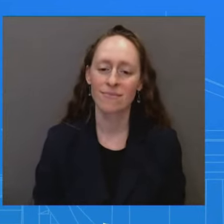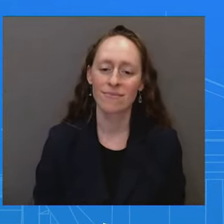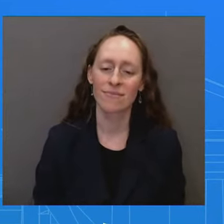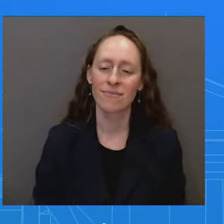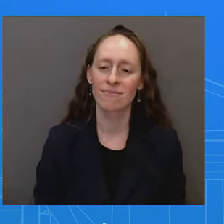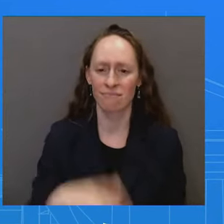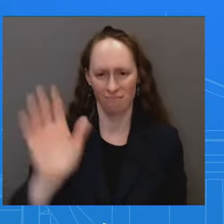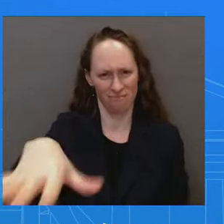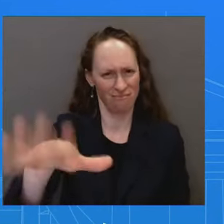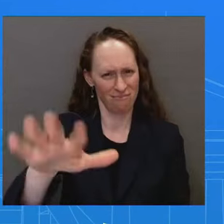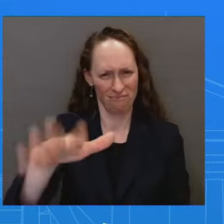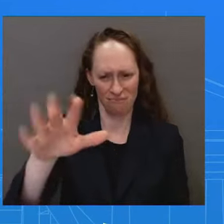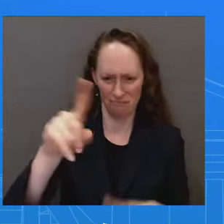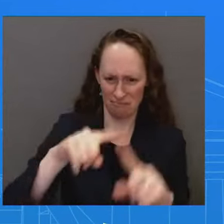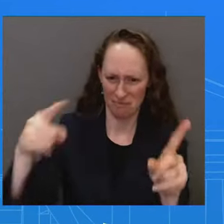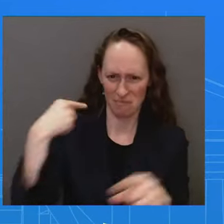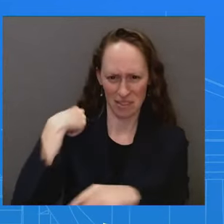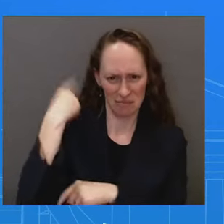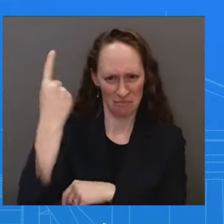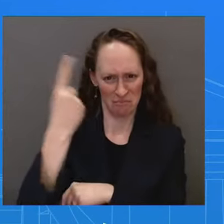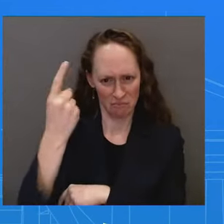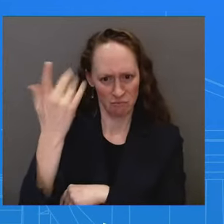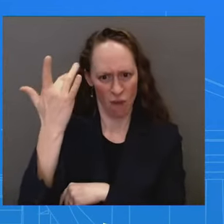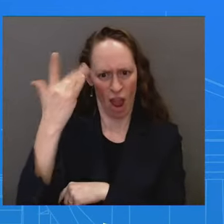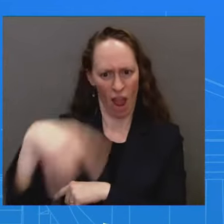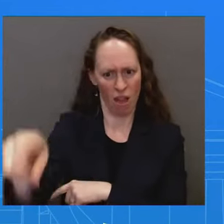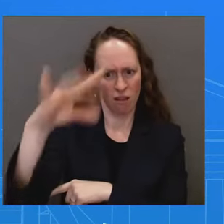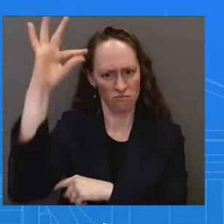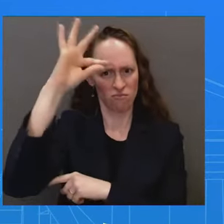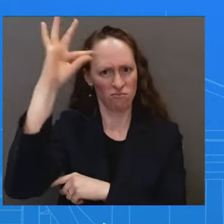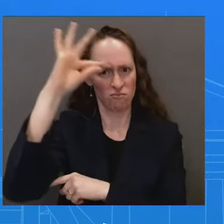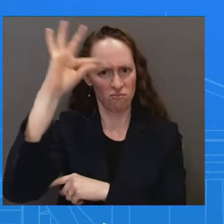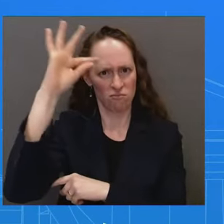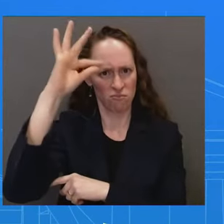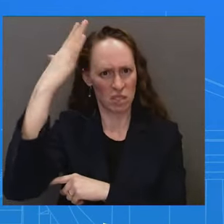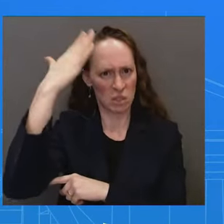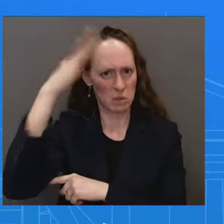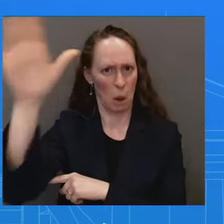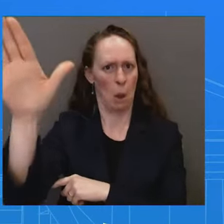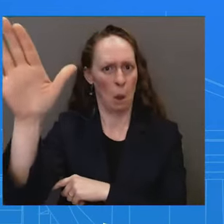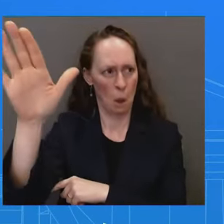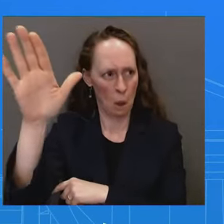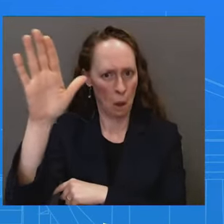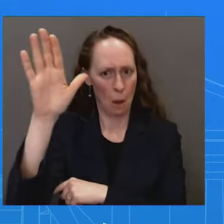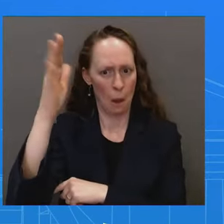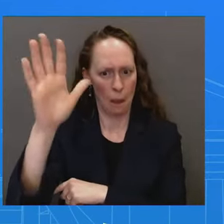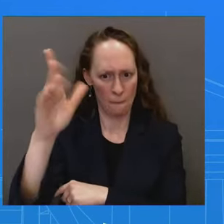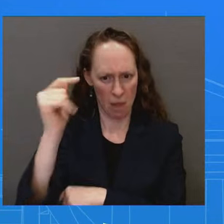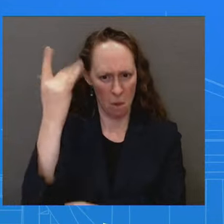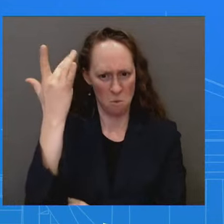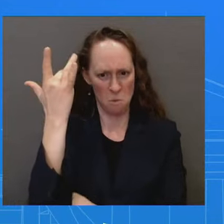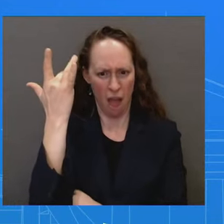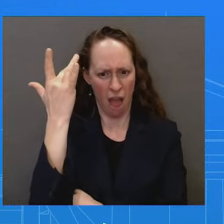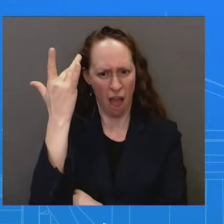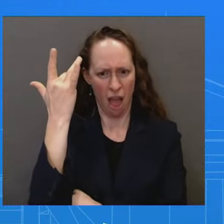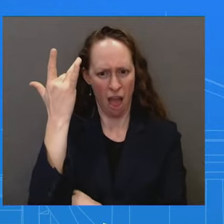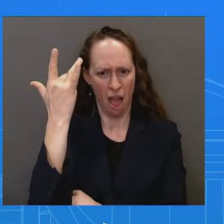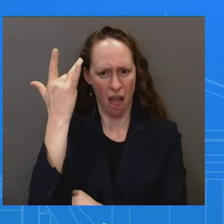was not relayed. Has it been privately conveyed to you all about why it was not relayed? We have certainly, uh,